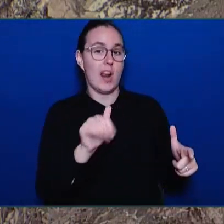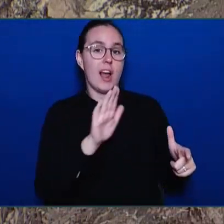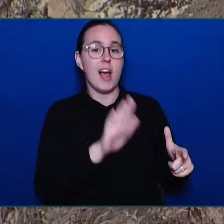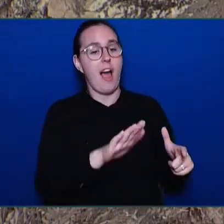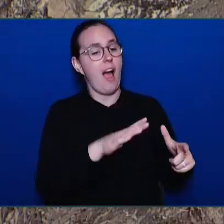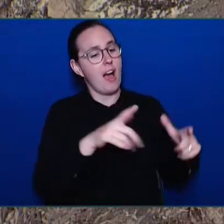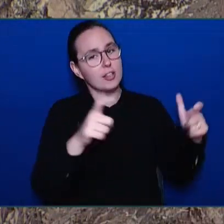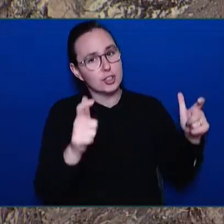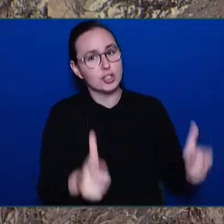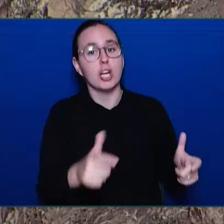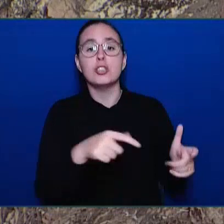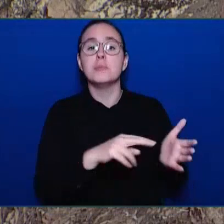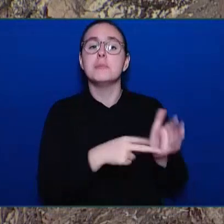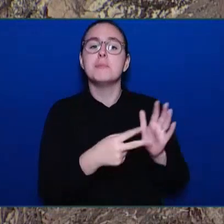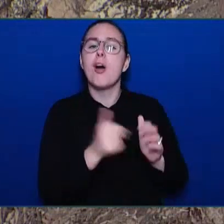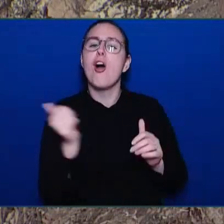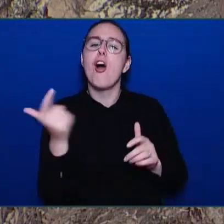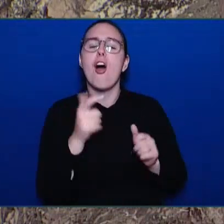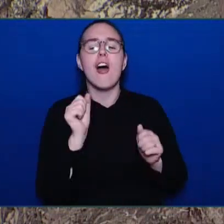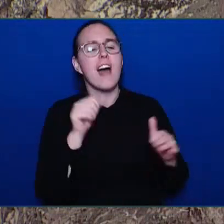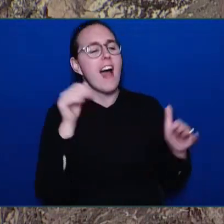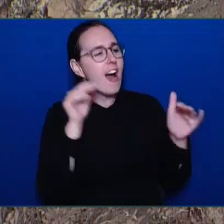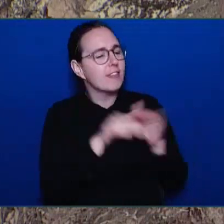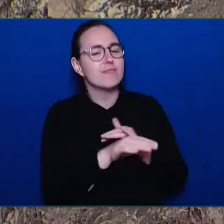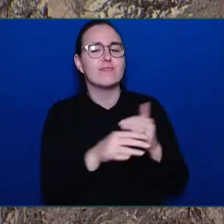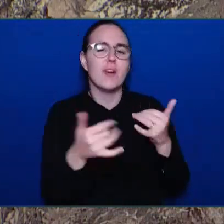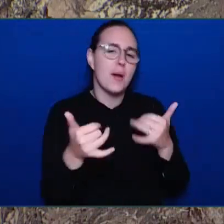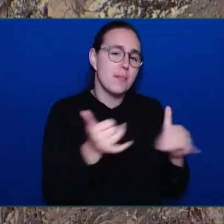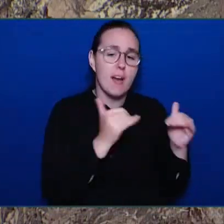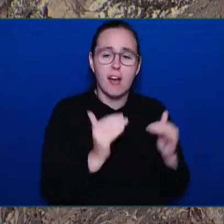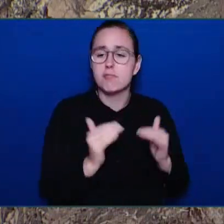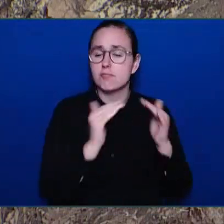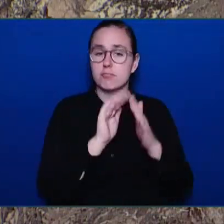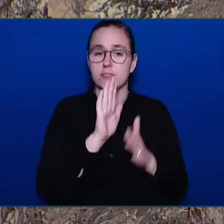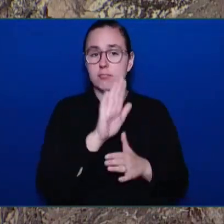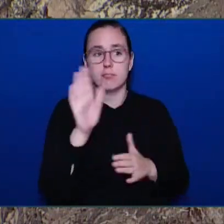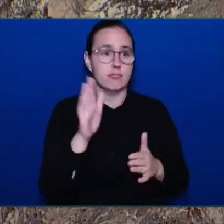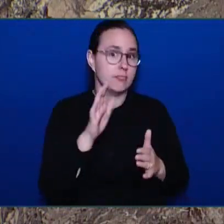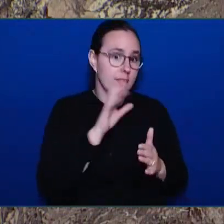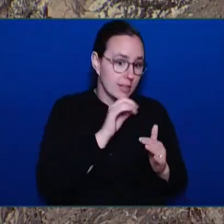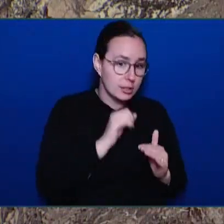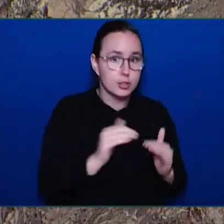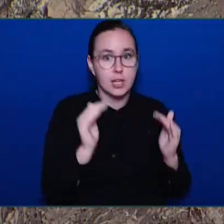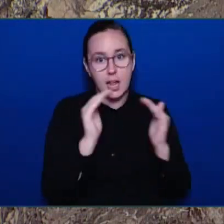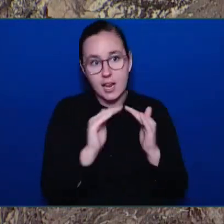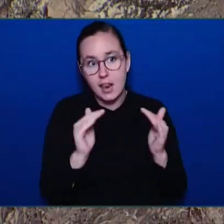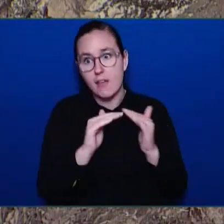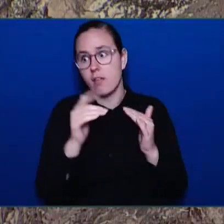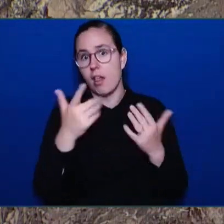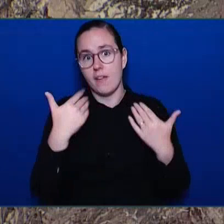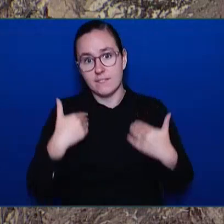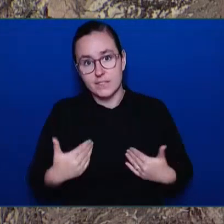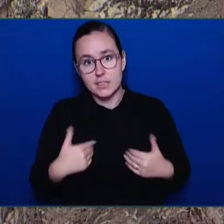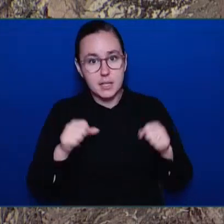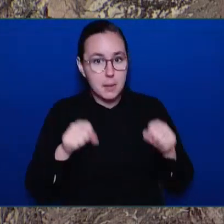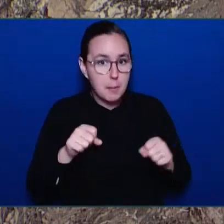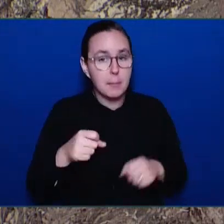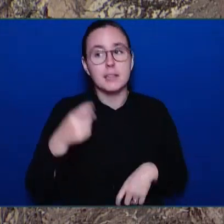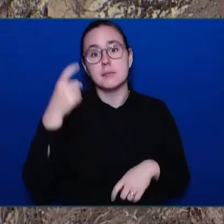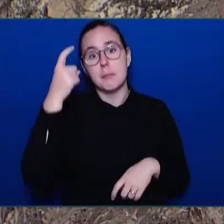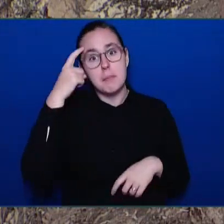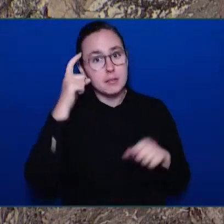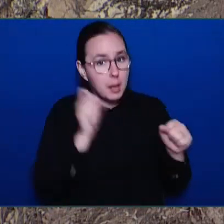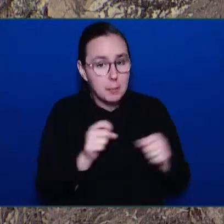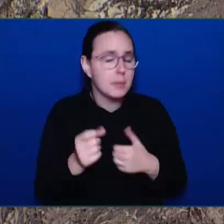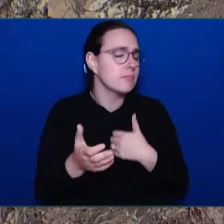ability or mental diagnosis. It will include features such as wheelchair accessible play structures, multi-sensory